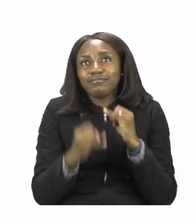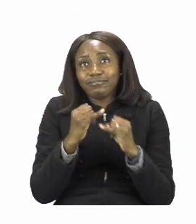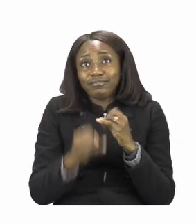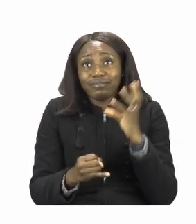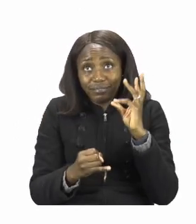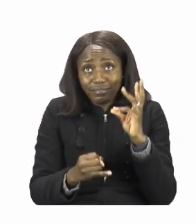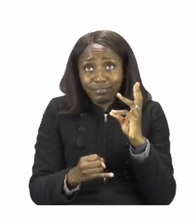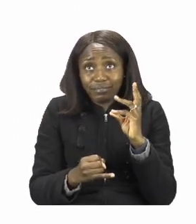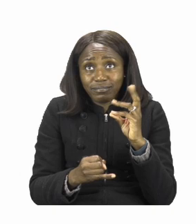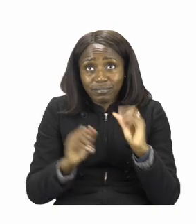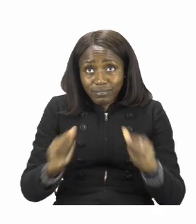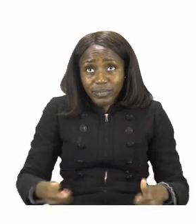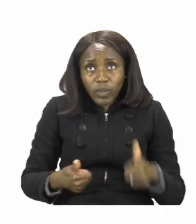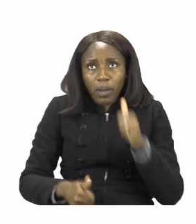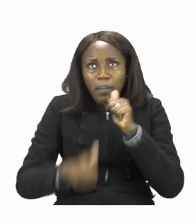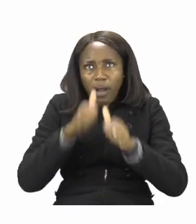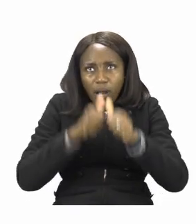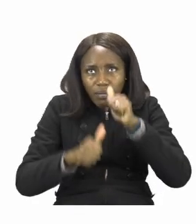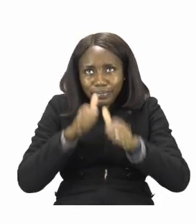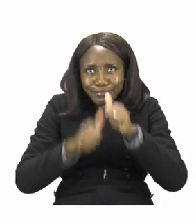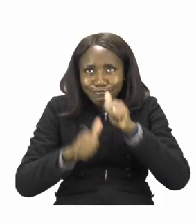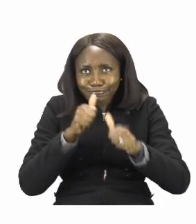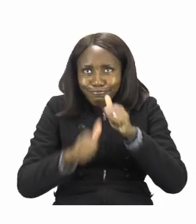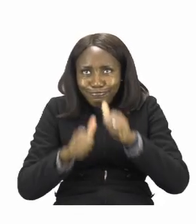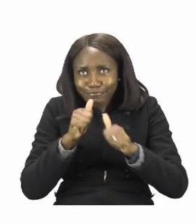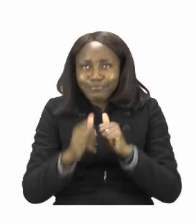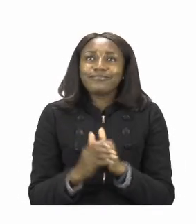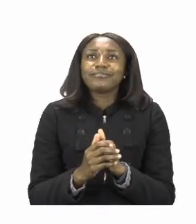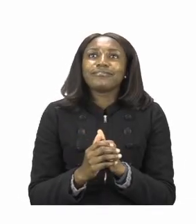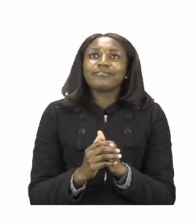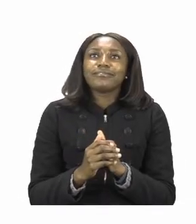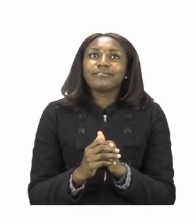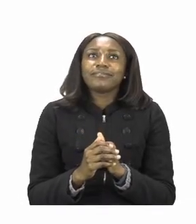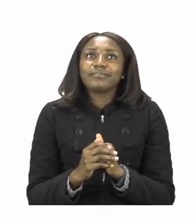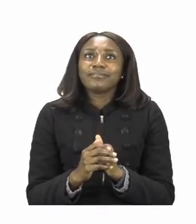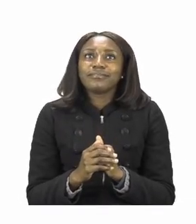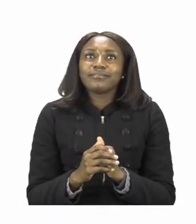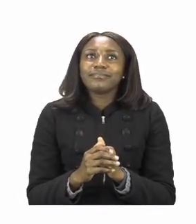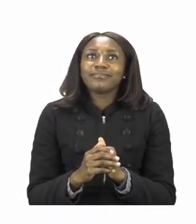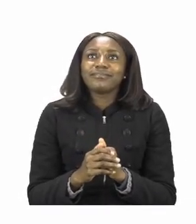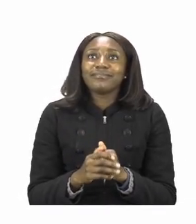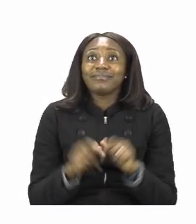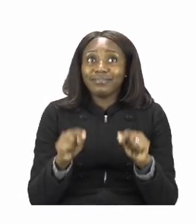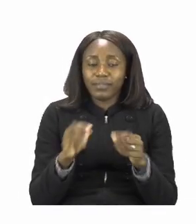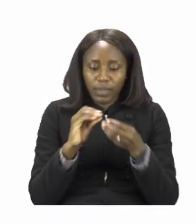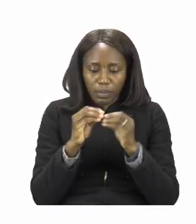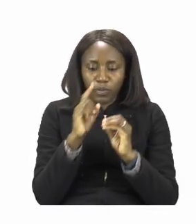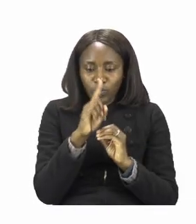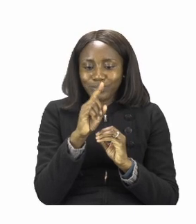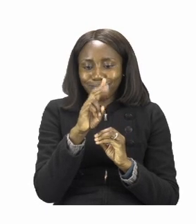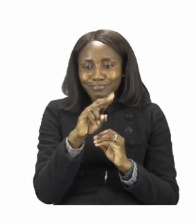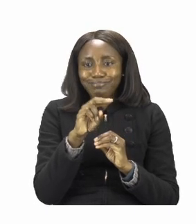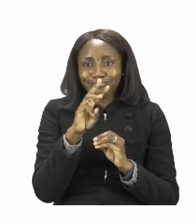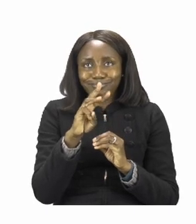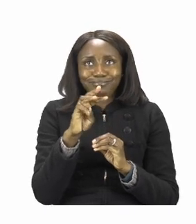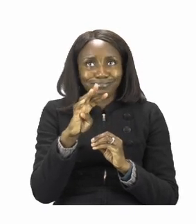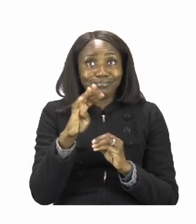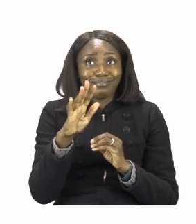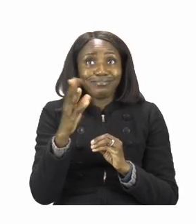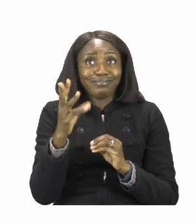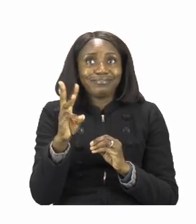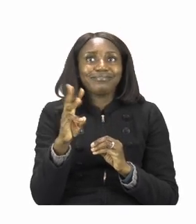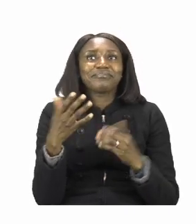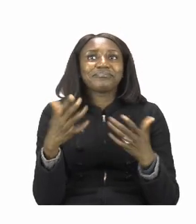eating his food. So we have now numbered from number one up to number six.